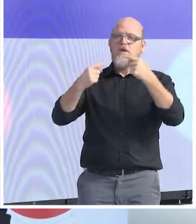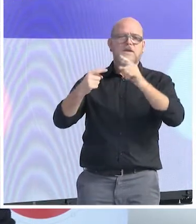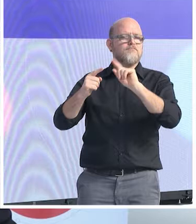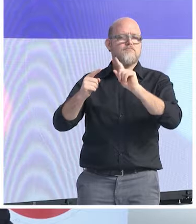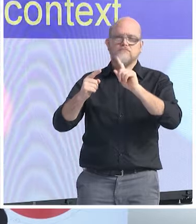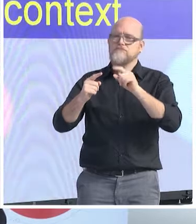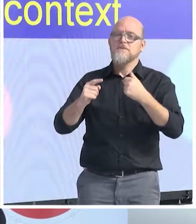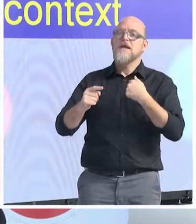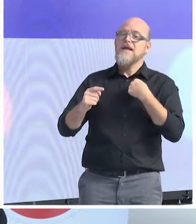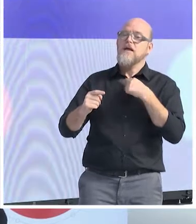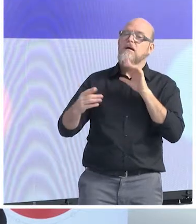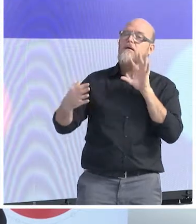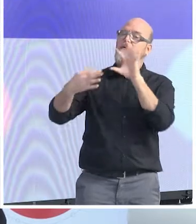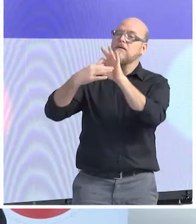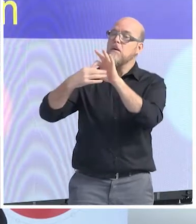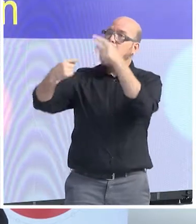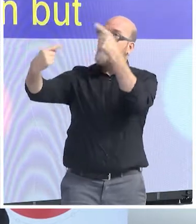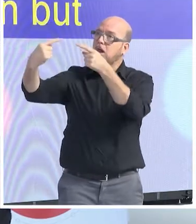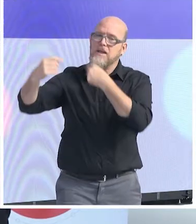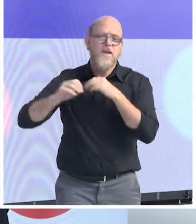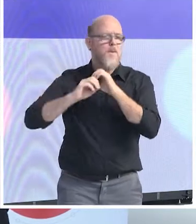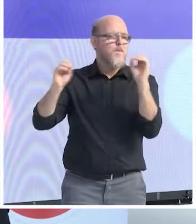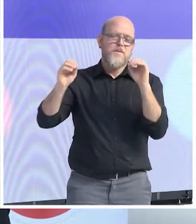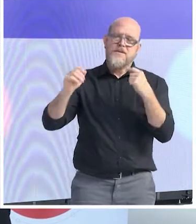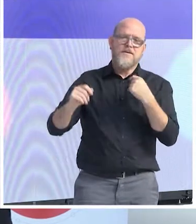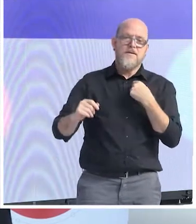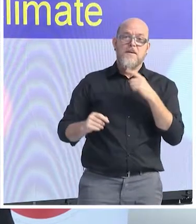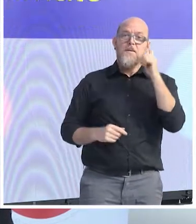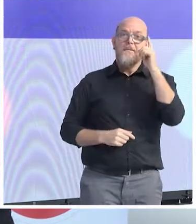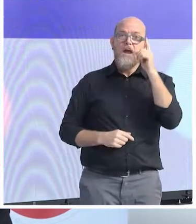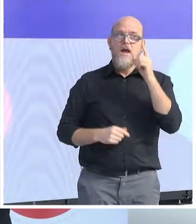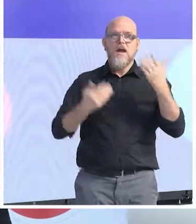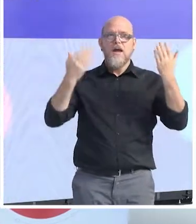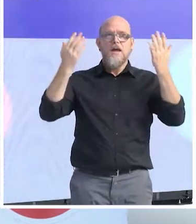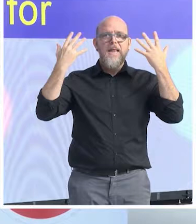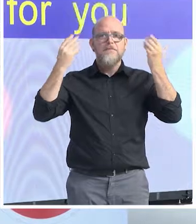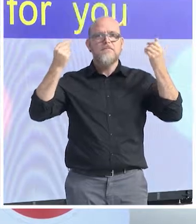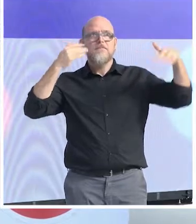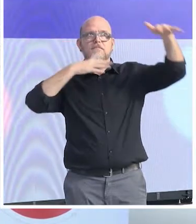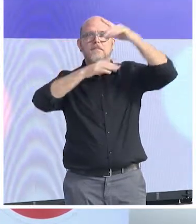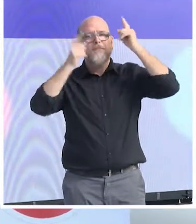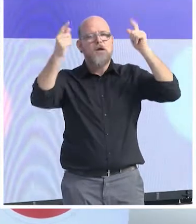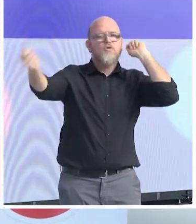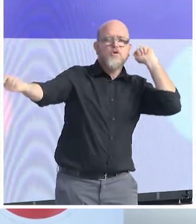implication. But I do believe with the climate change, it's time even for you to get political. Thank you very much. Thank